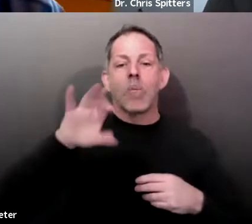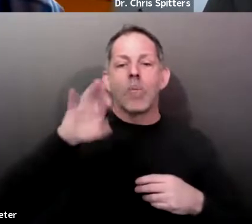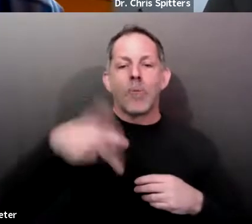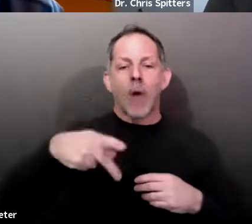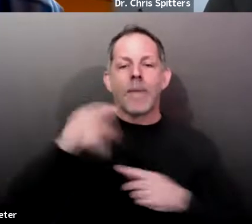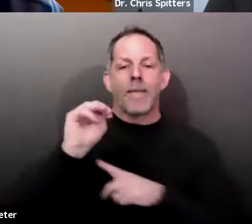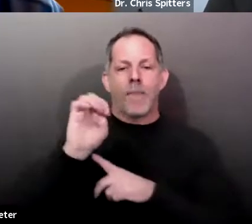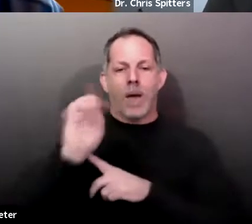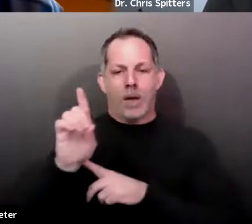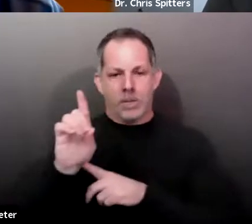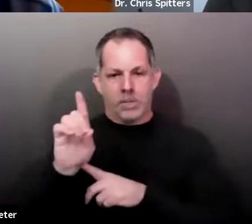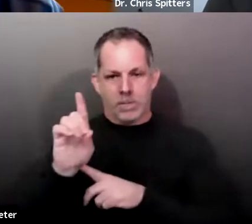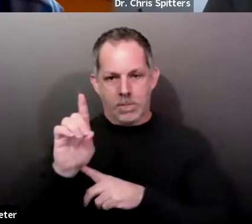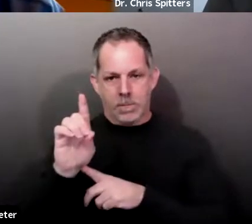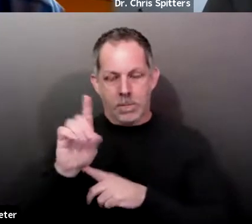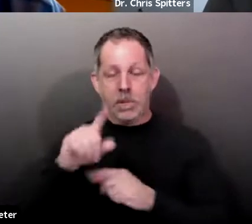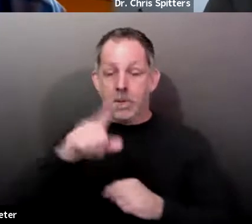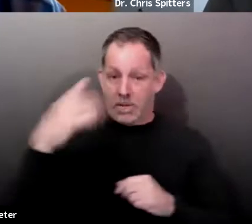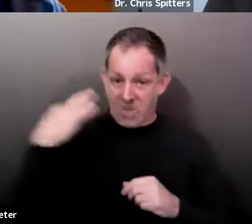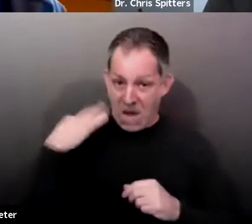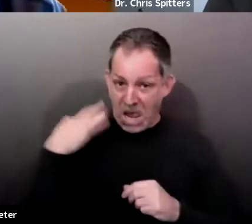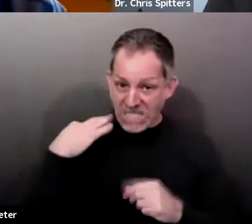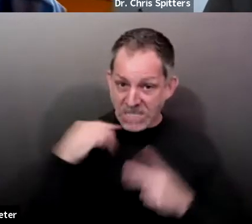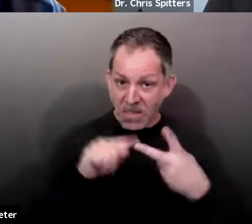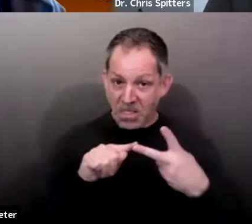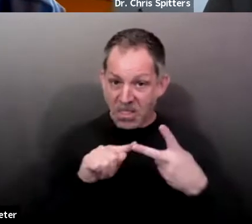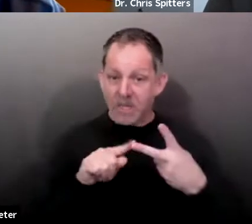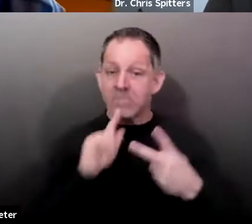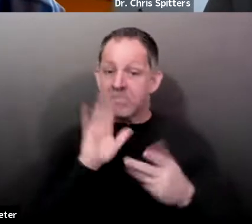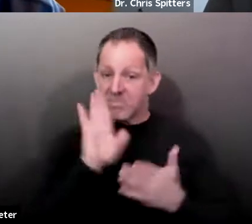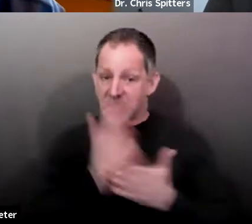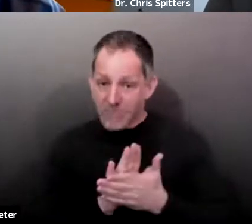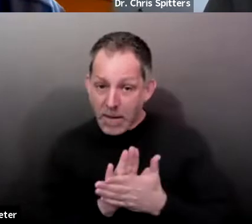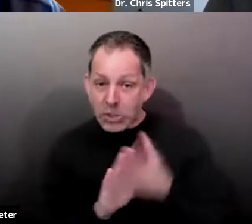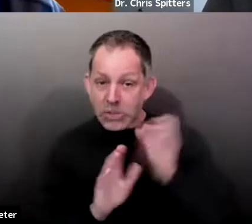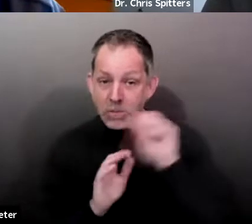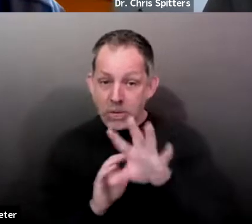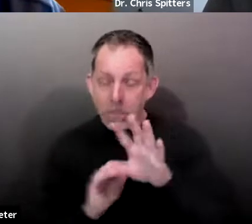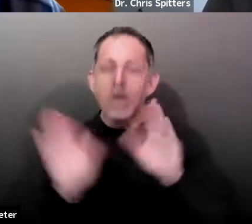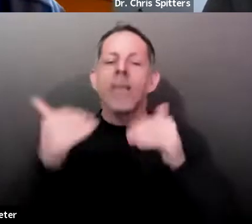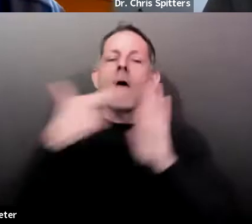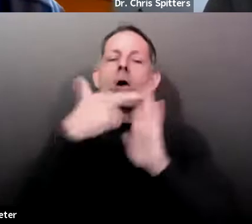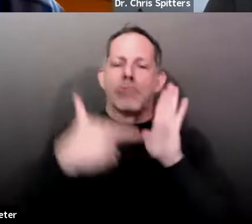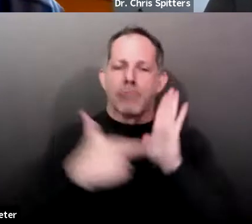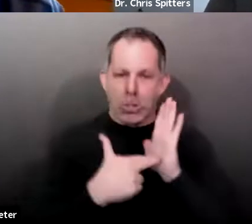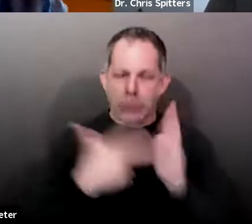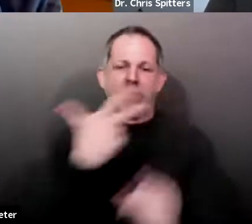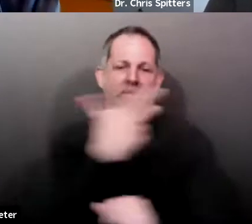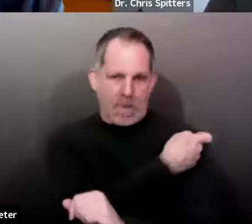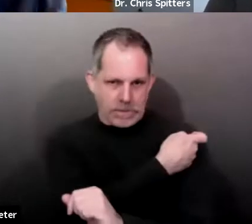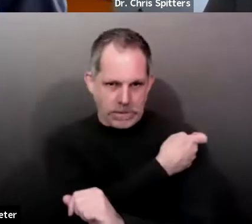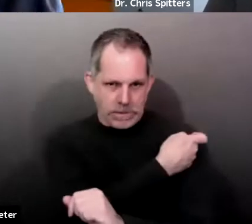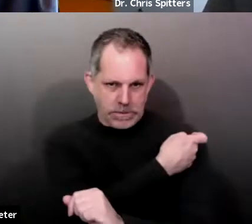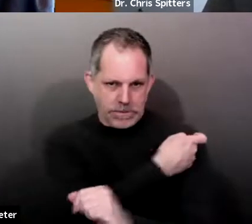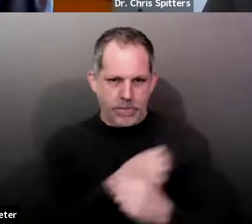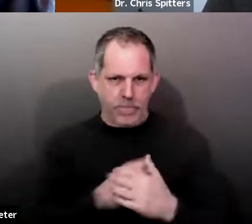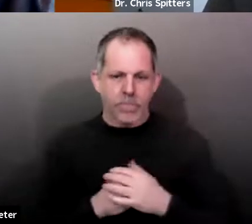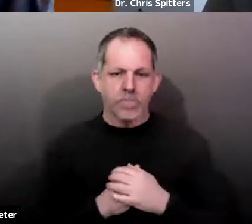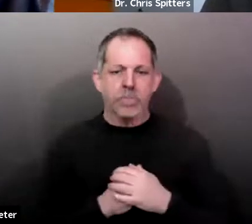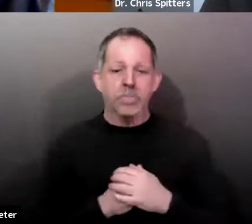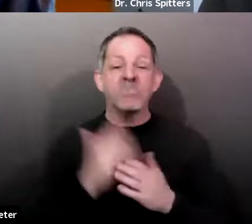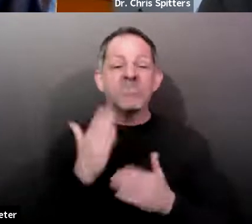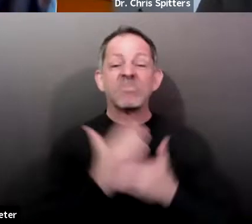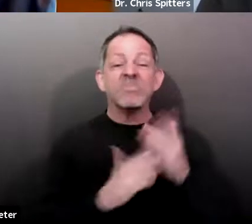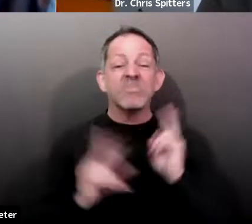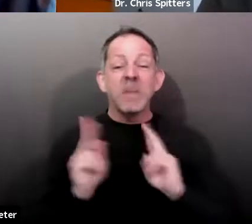confirmation, then, then register for, for vaccination. Now there's some folks who can't, uh,